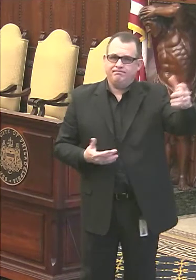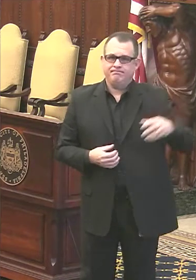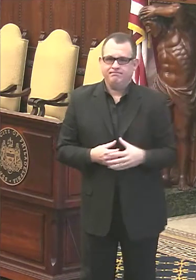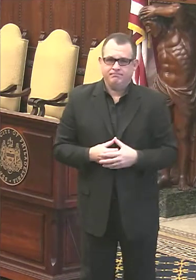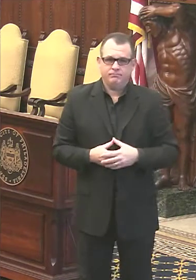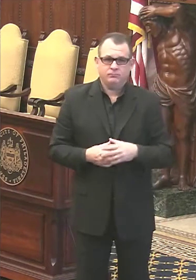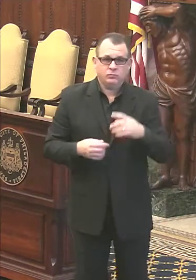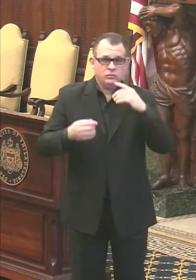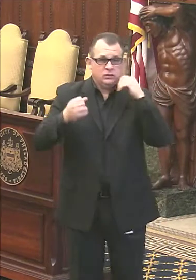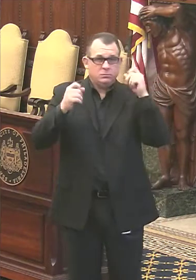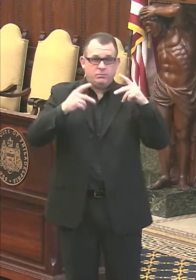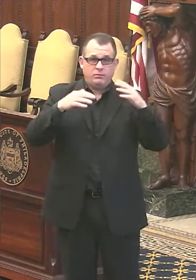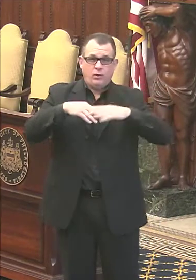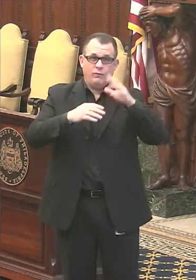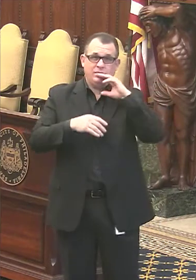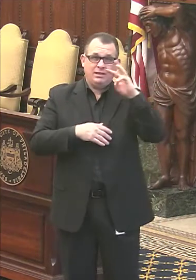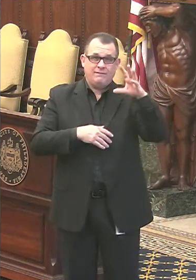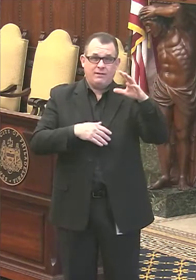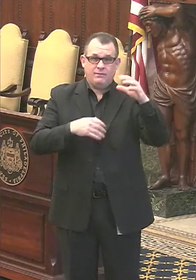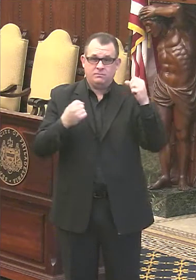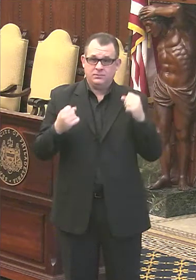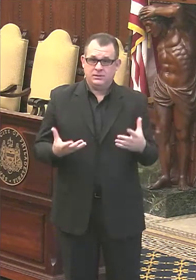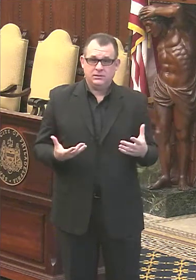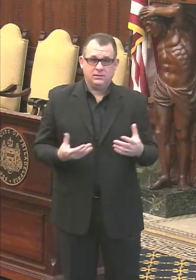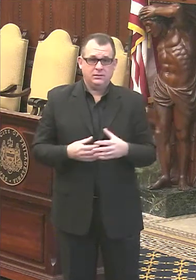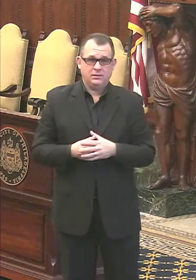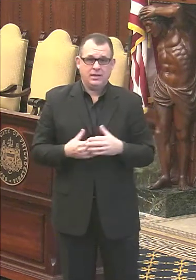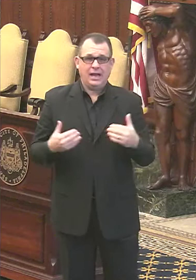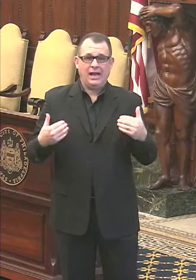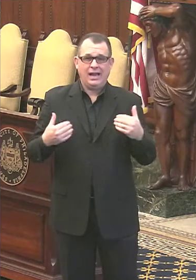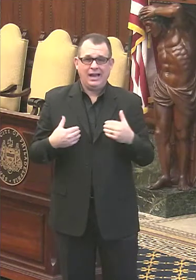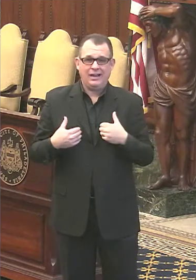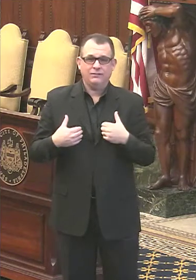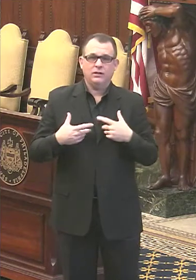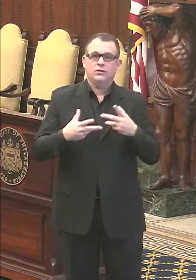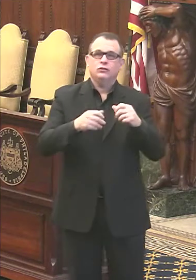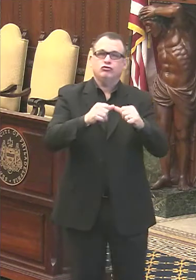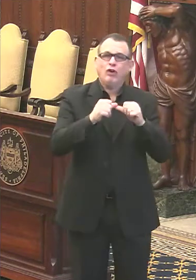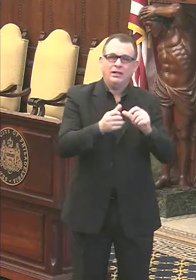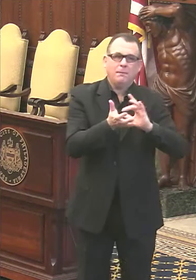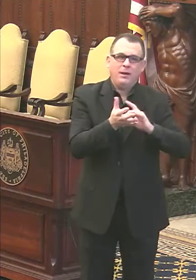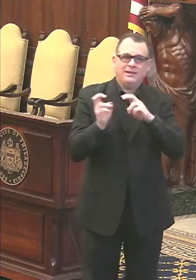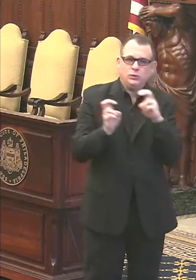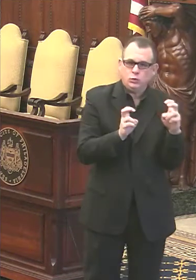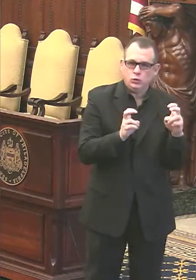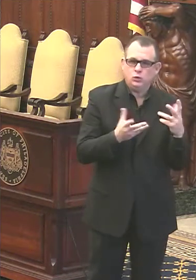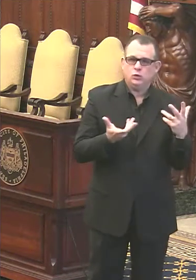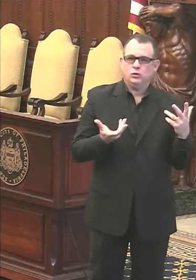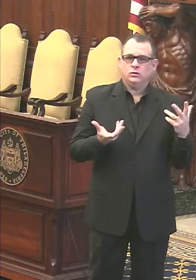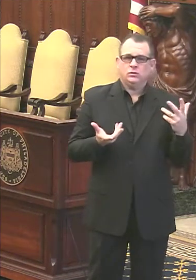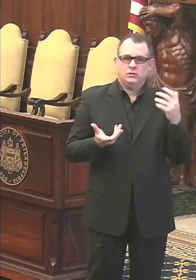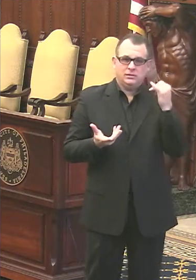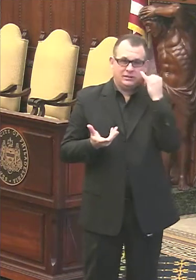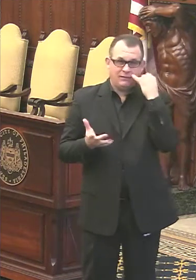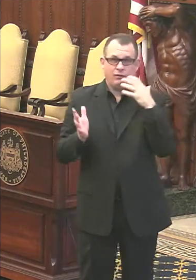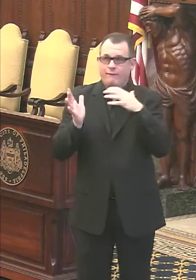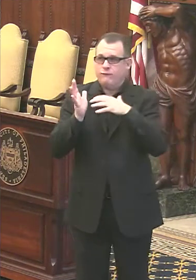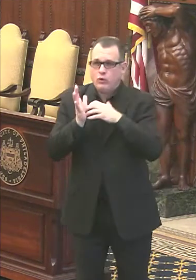people over the age of 65 have these chronic medical conditions. So the people who are vulnerable over age 65 will be eligible.